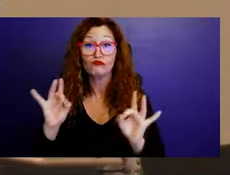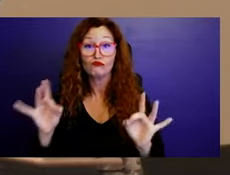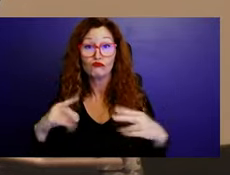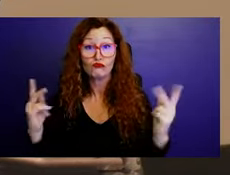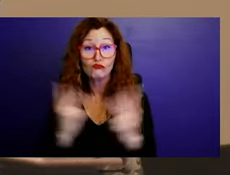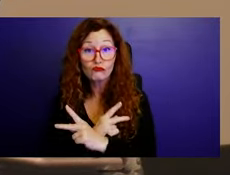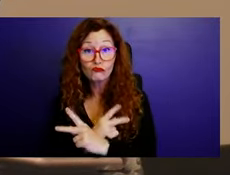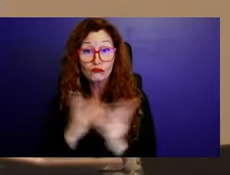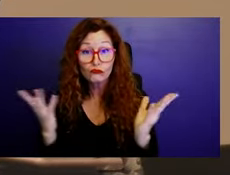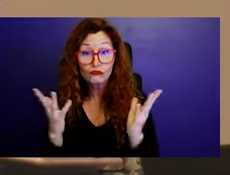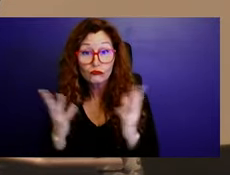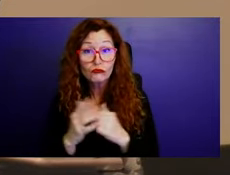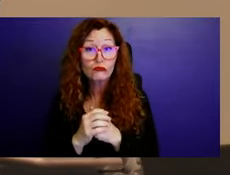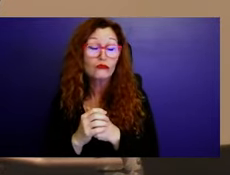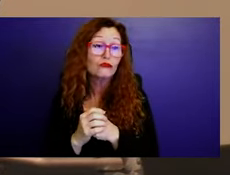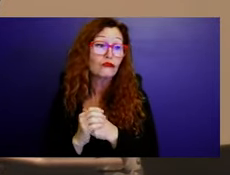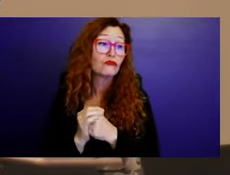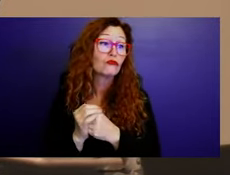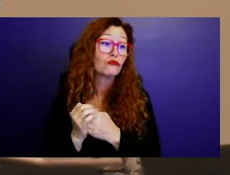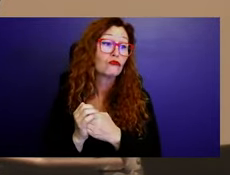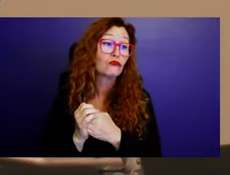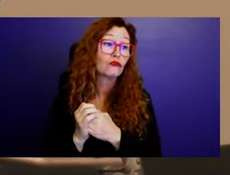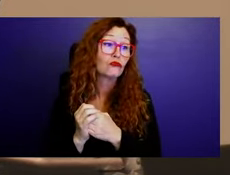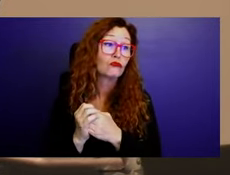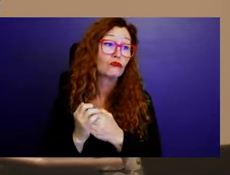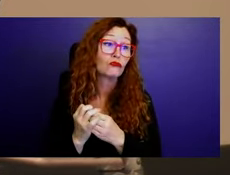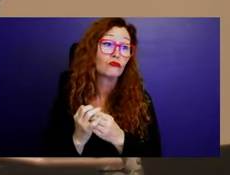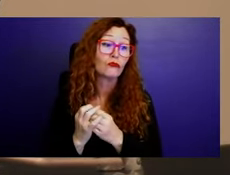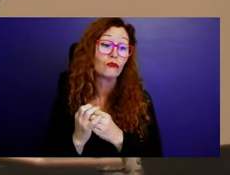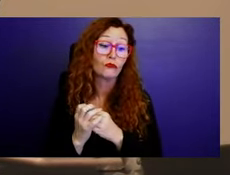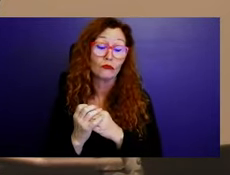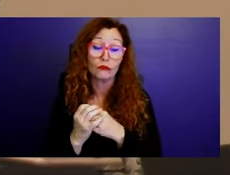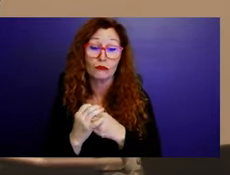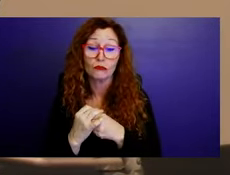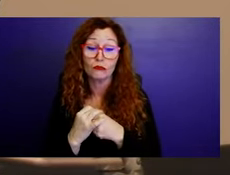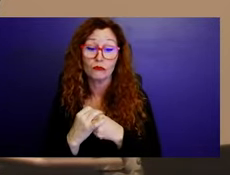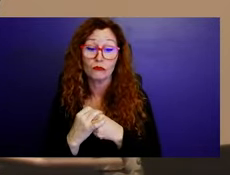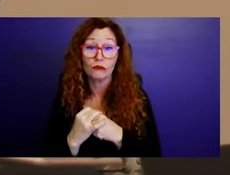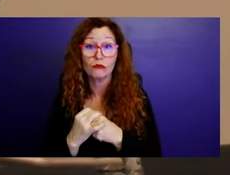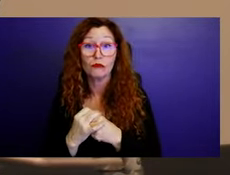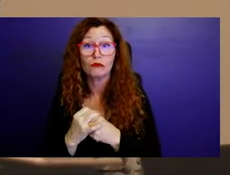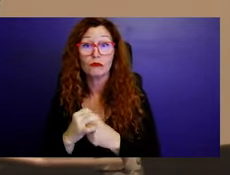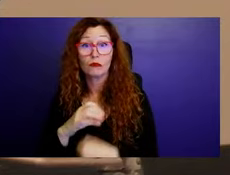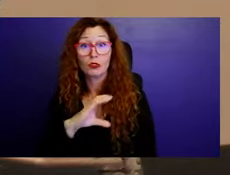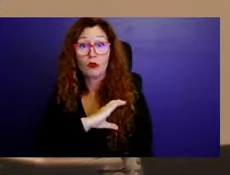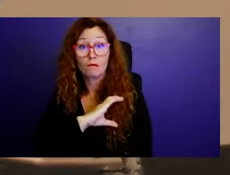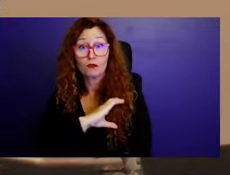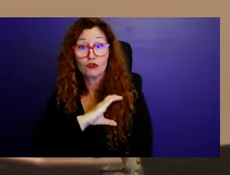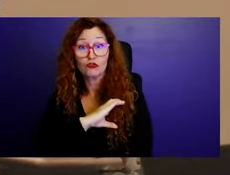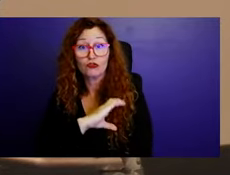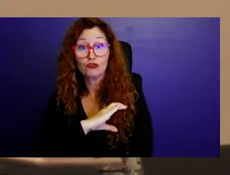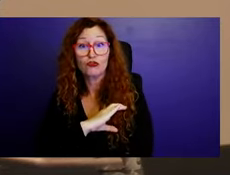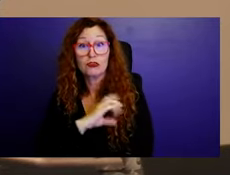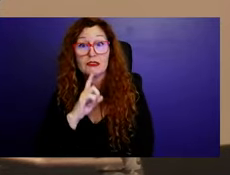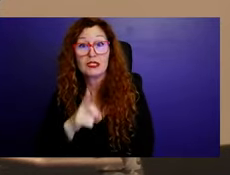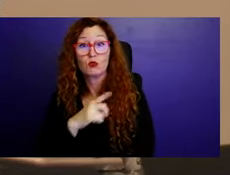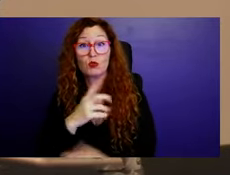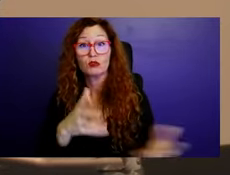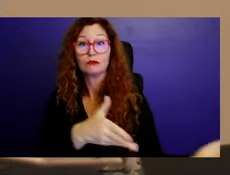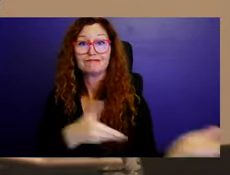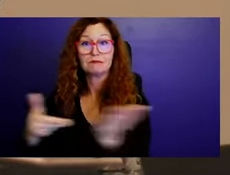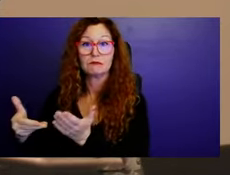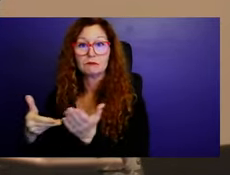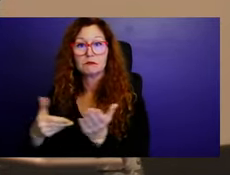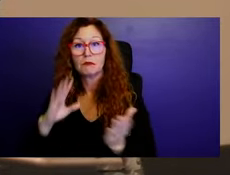bad being done is the police officers wanted to take Michelle's body out of the house, even though in Boynton it